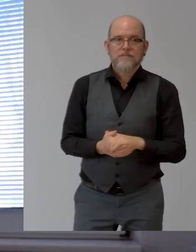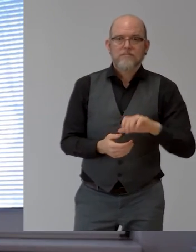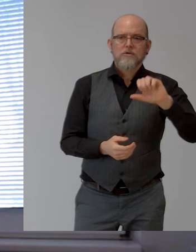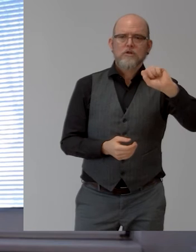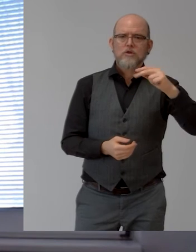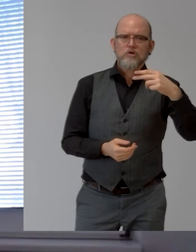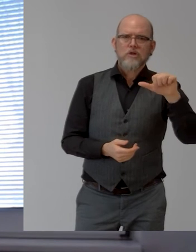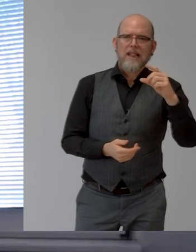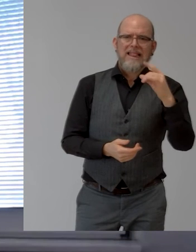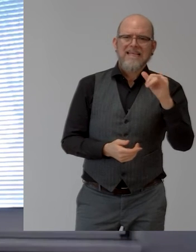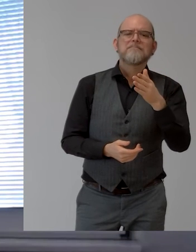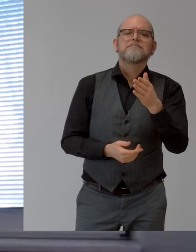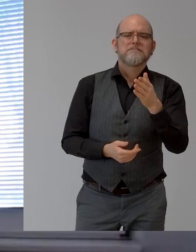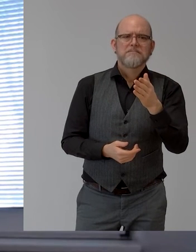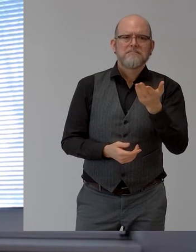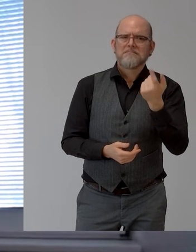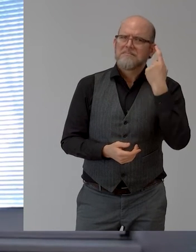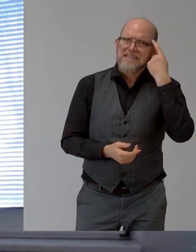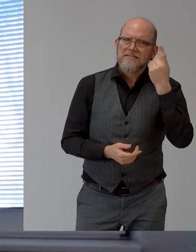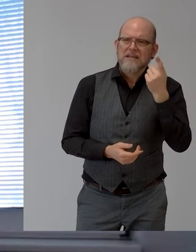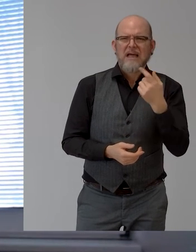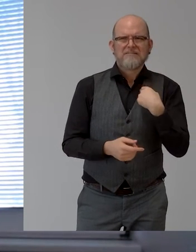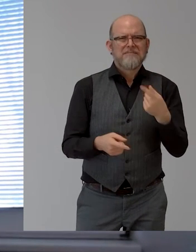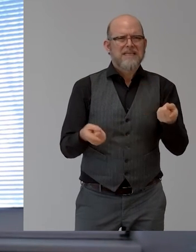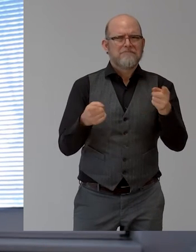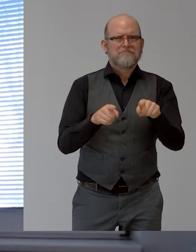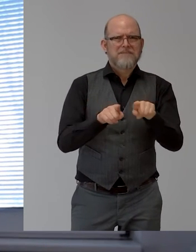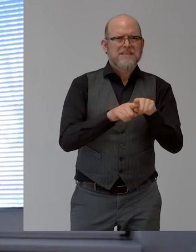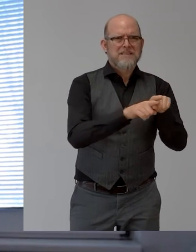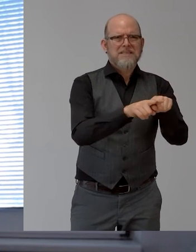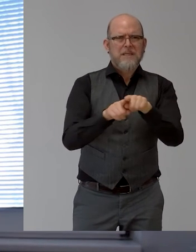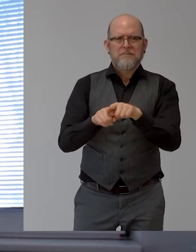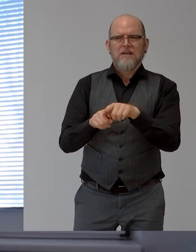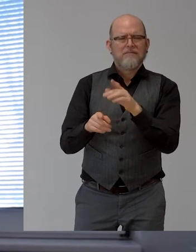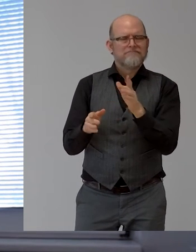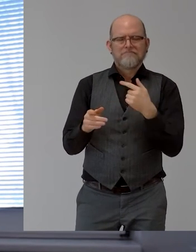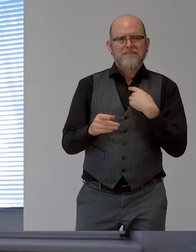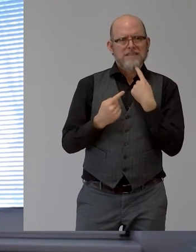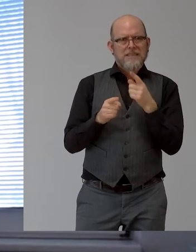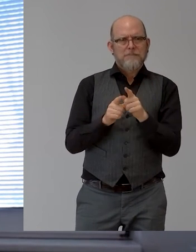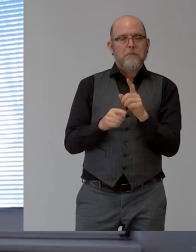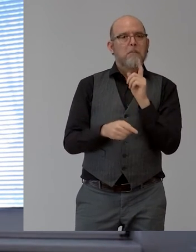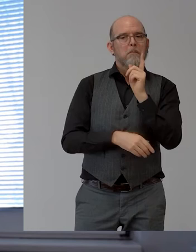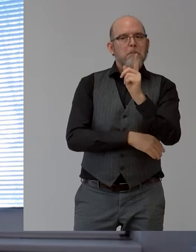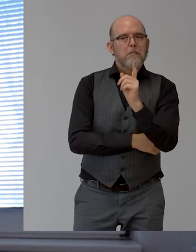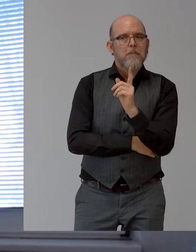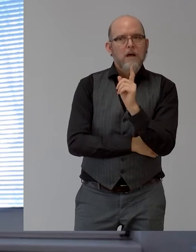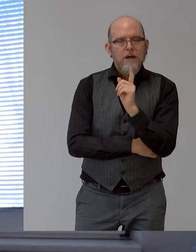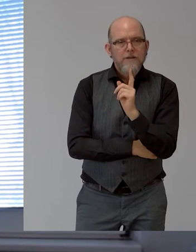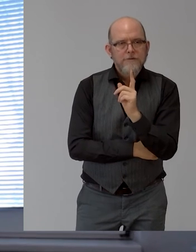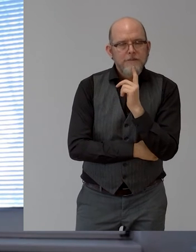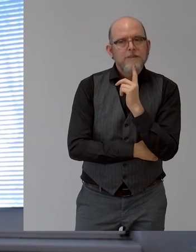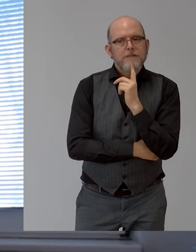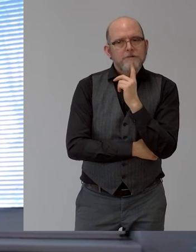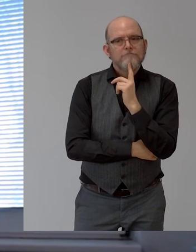Yeah, I concur with all my previous speakers. But I